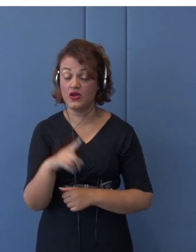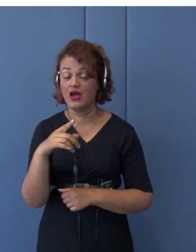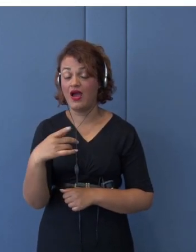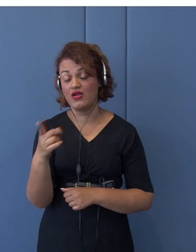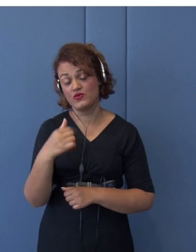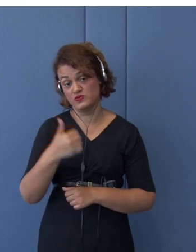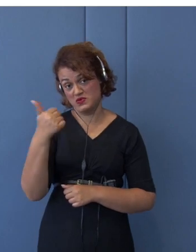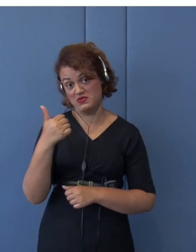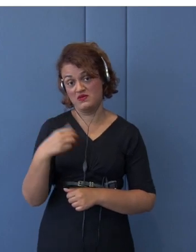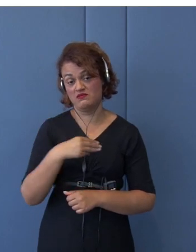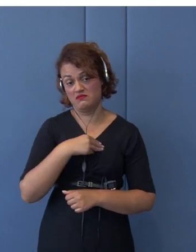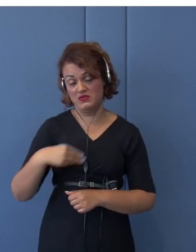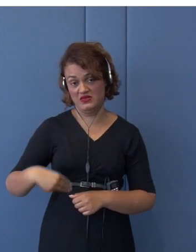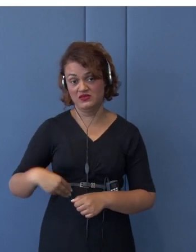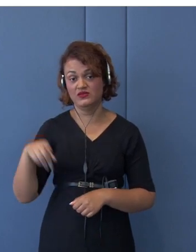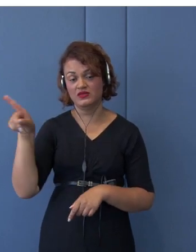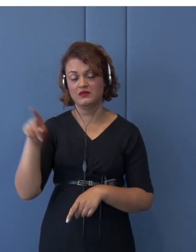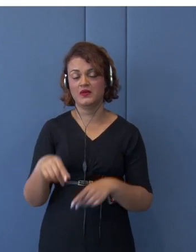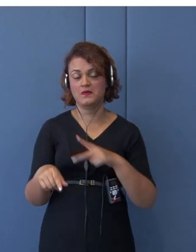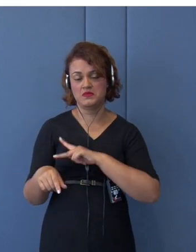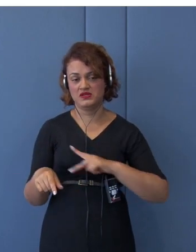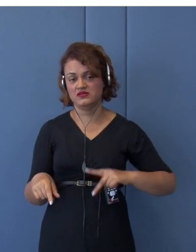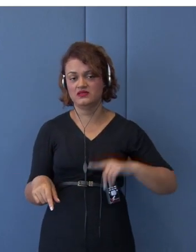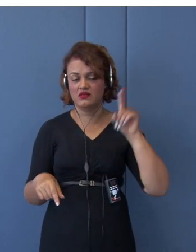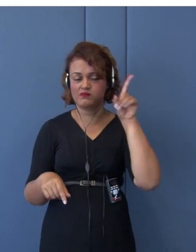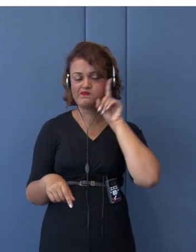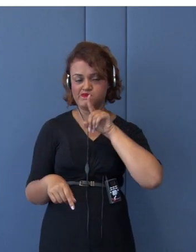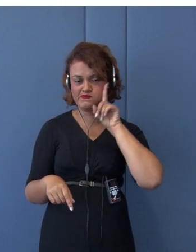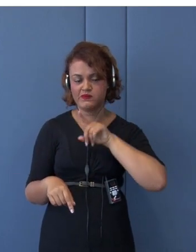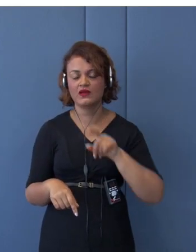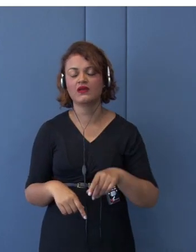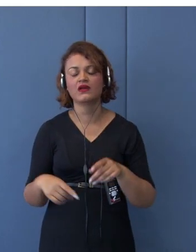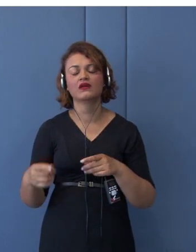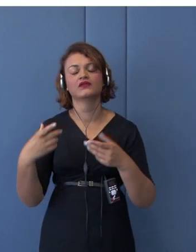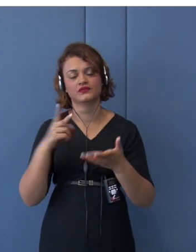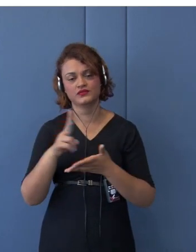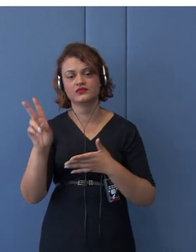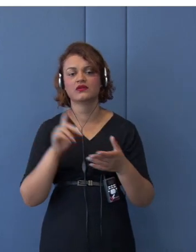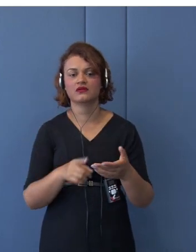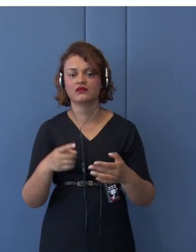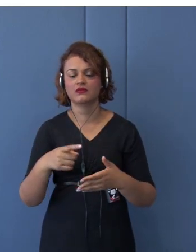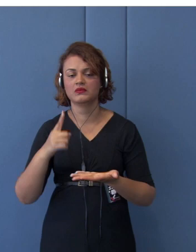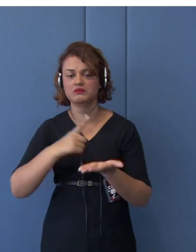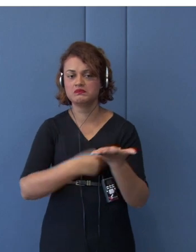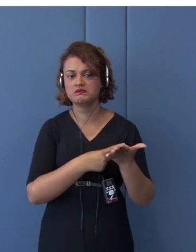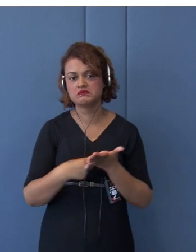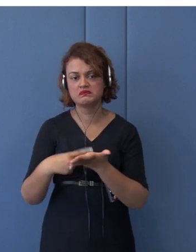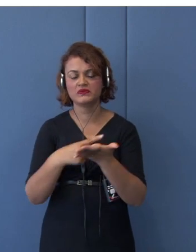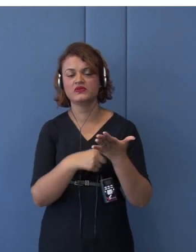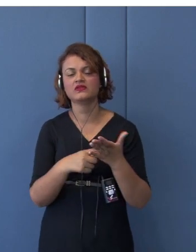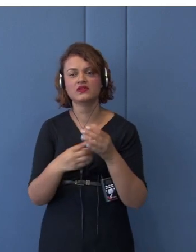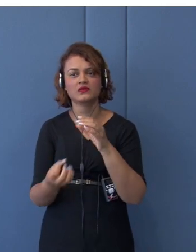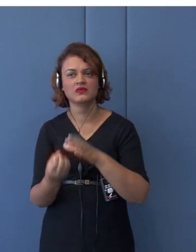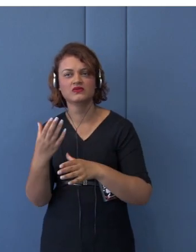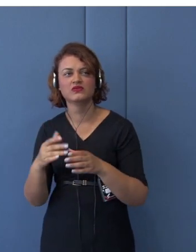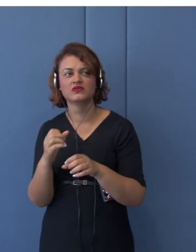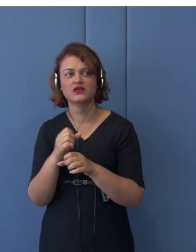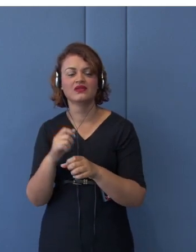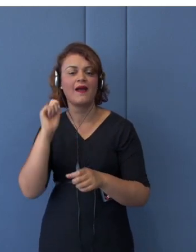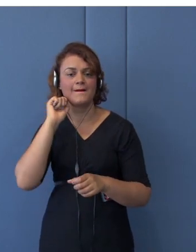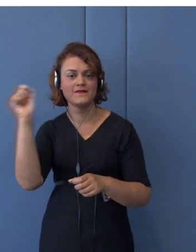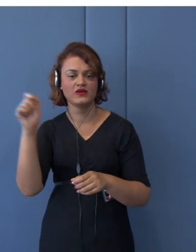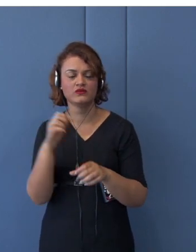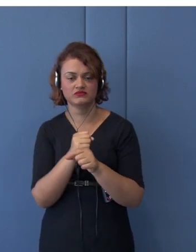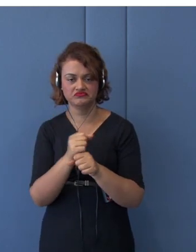carry on the negotiations. And the negotiations initiated in April 2019. That was quite quick sort of